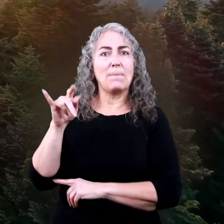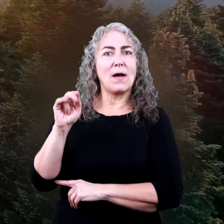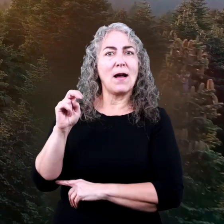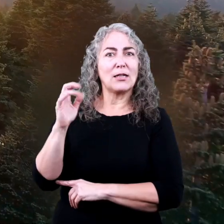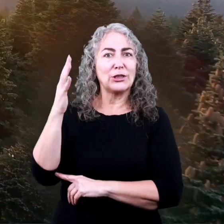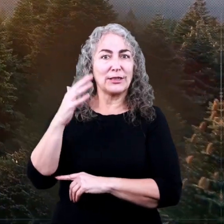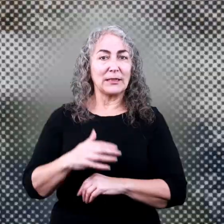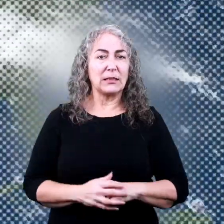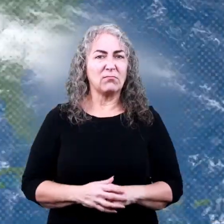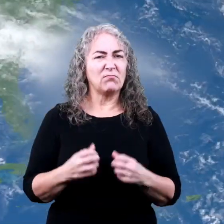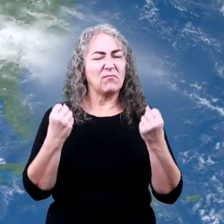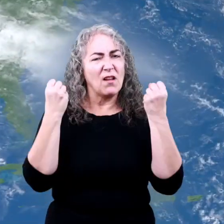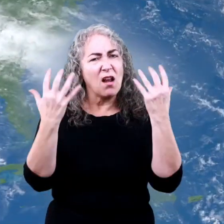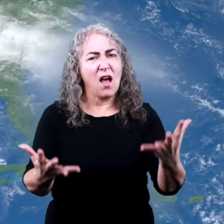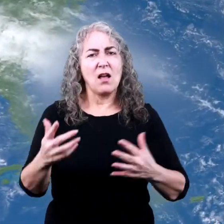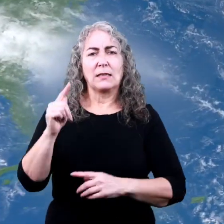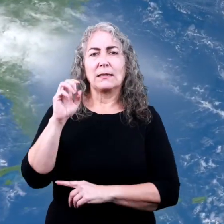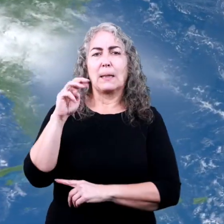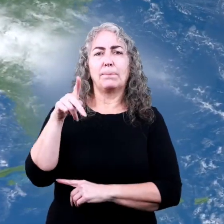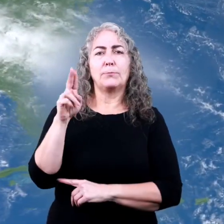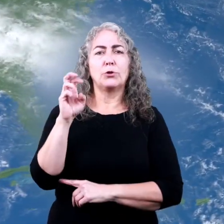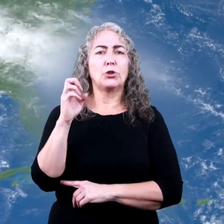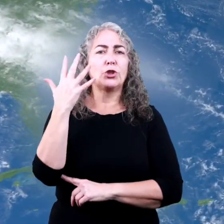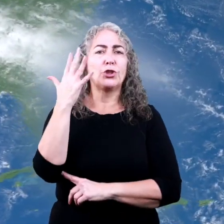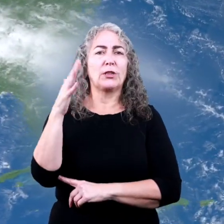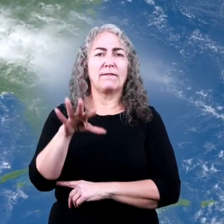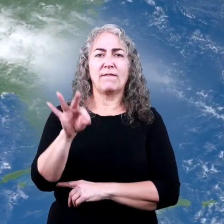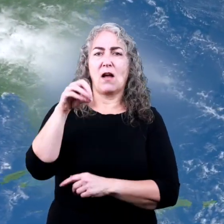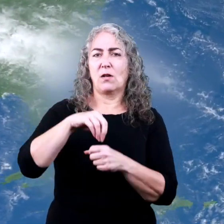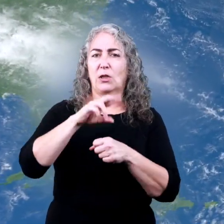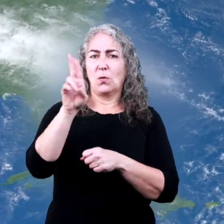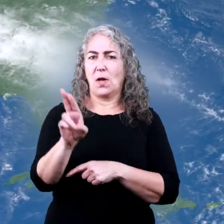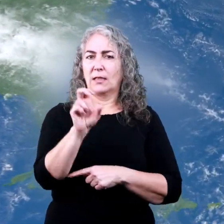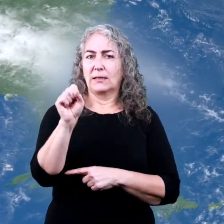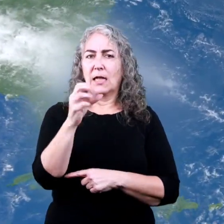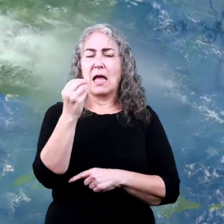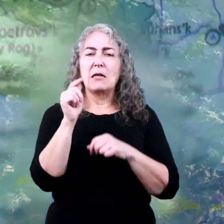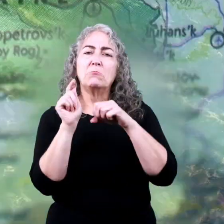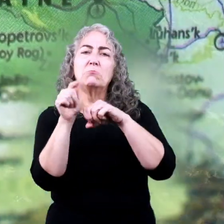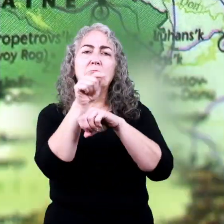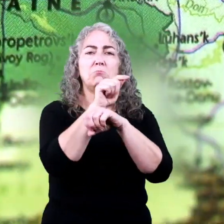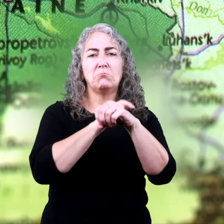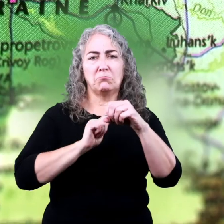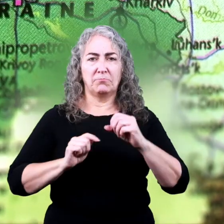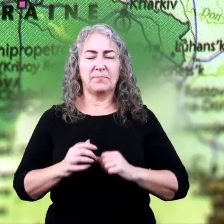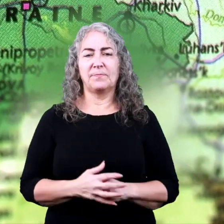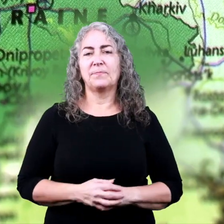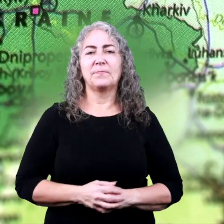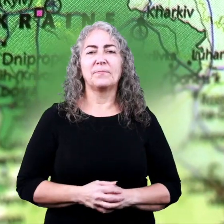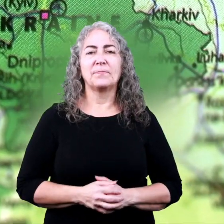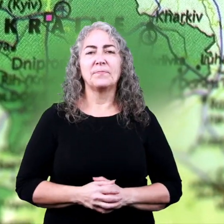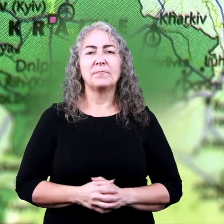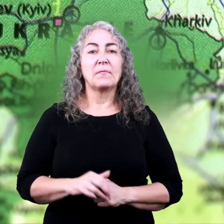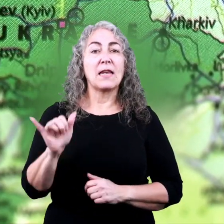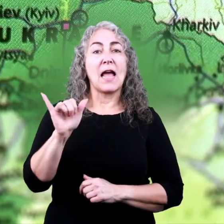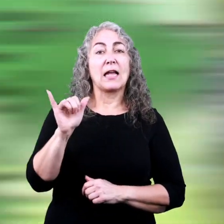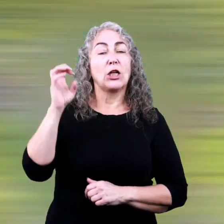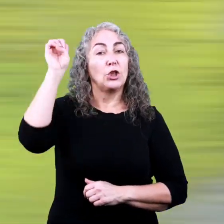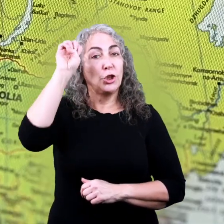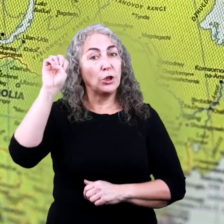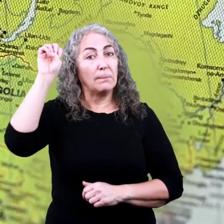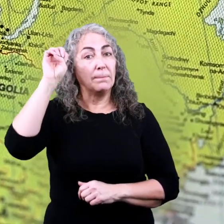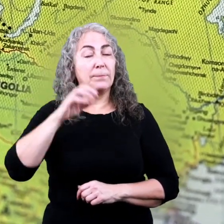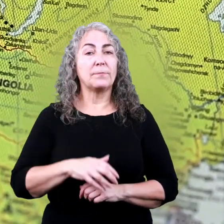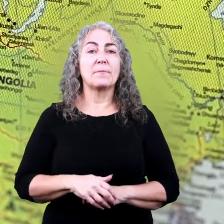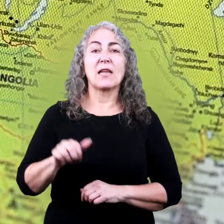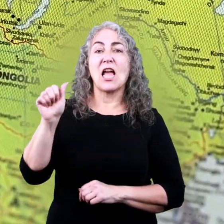pine trees. There are lots of temperate forests found in the United States and on other continents like Europe